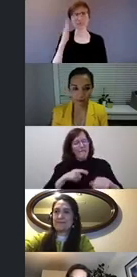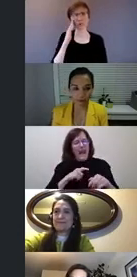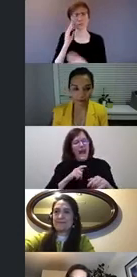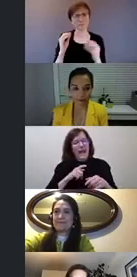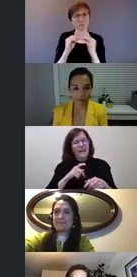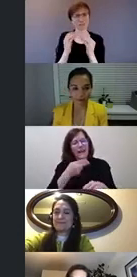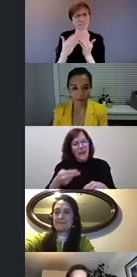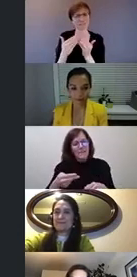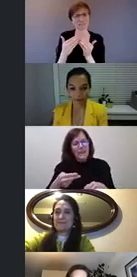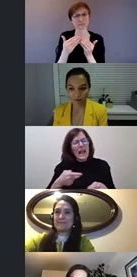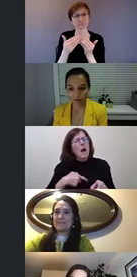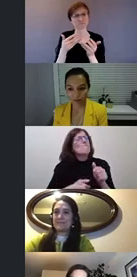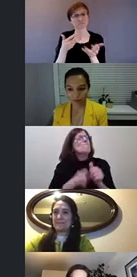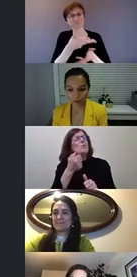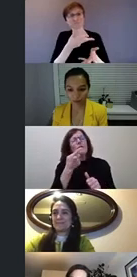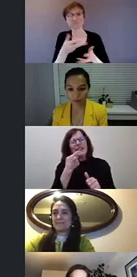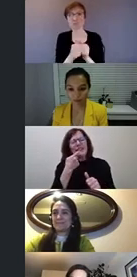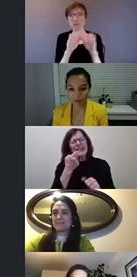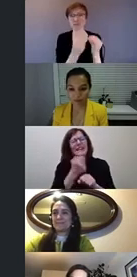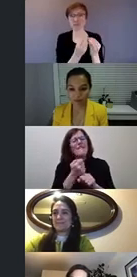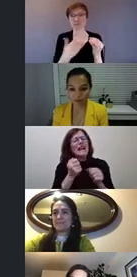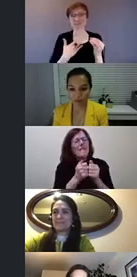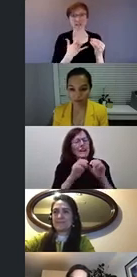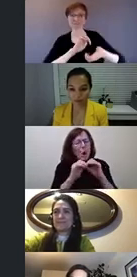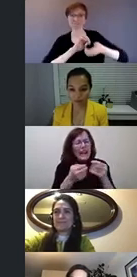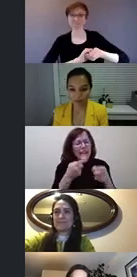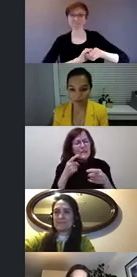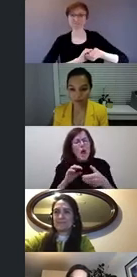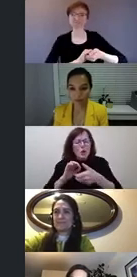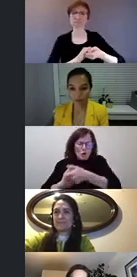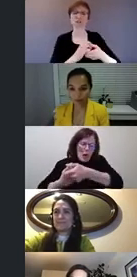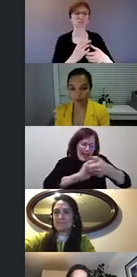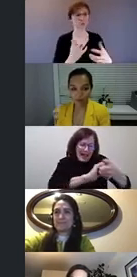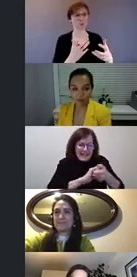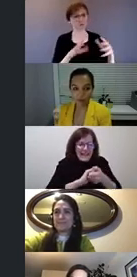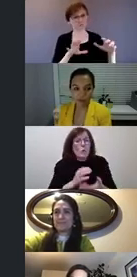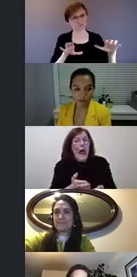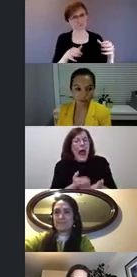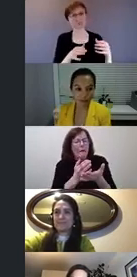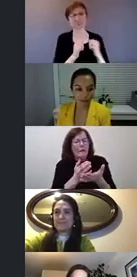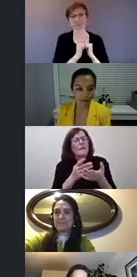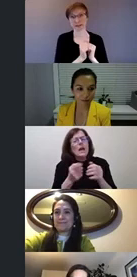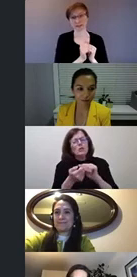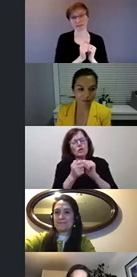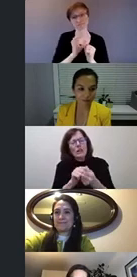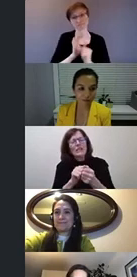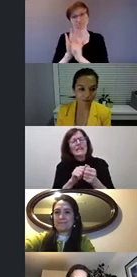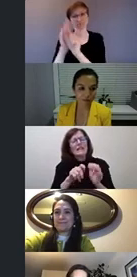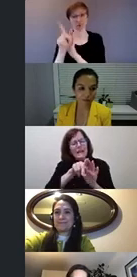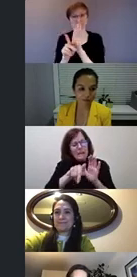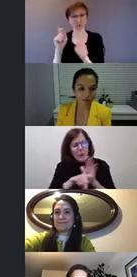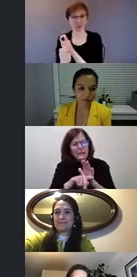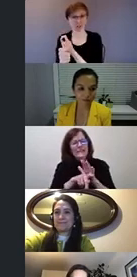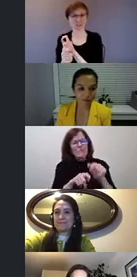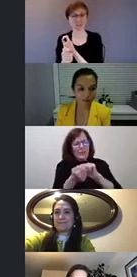an organization in solidarity to advance policy changes than it is to go to the school and keep banging your